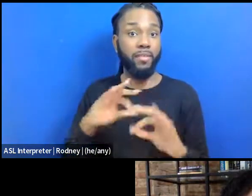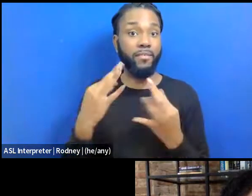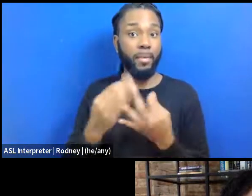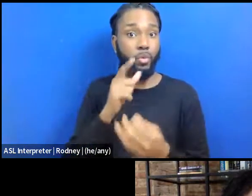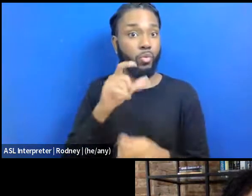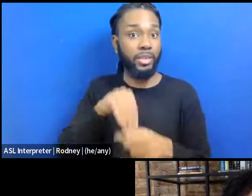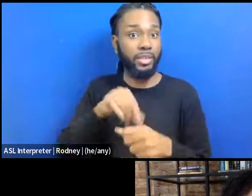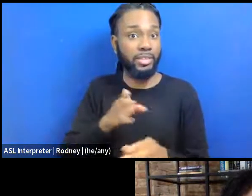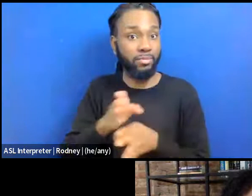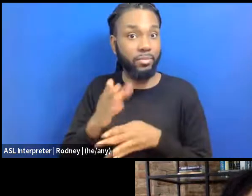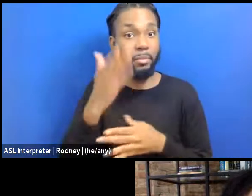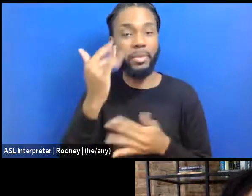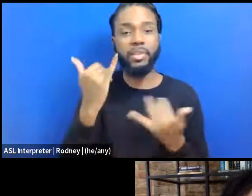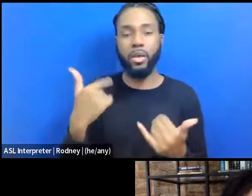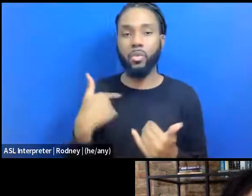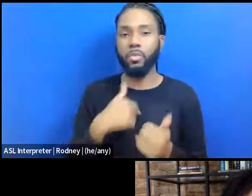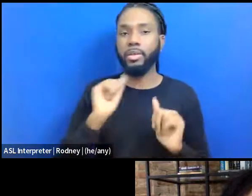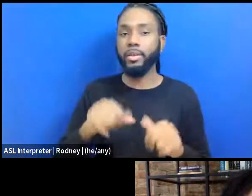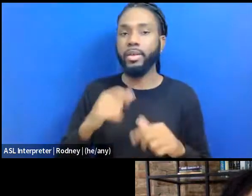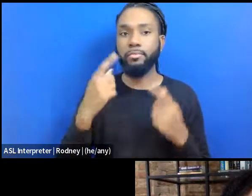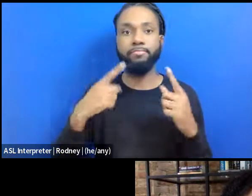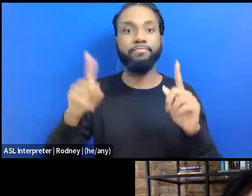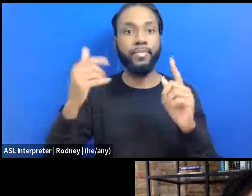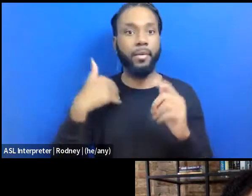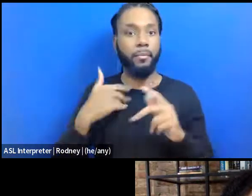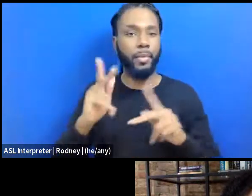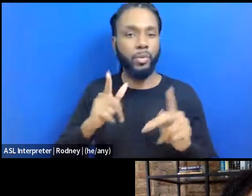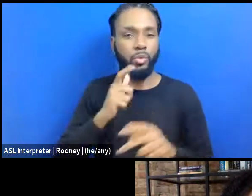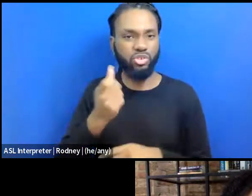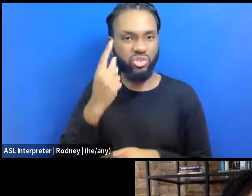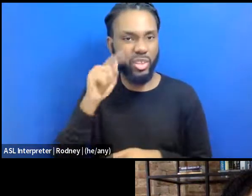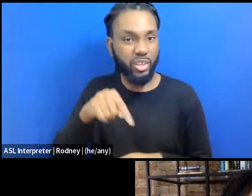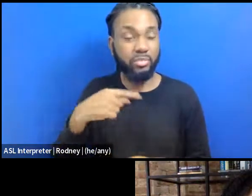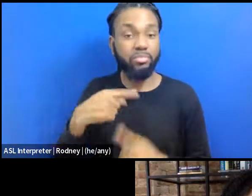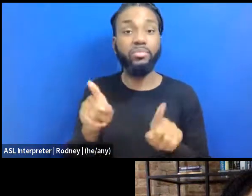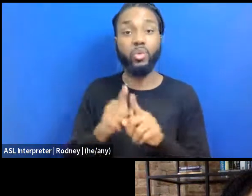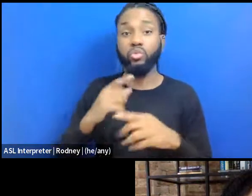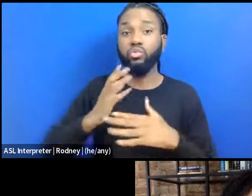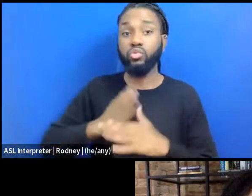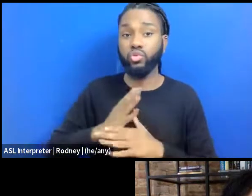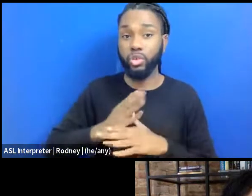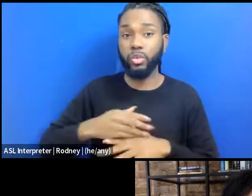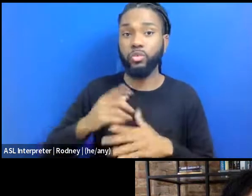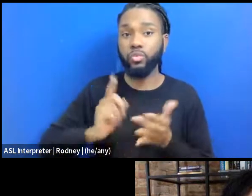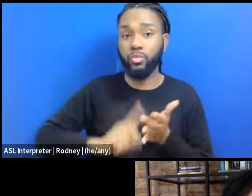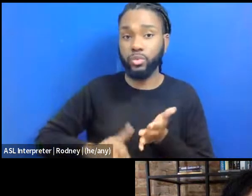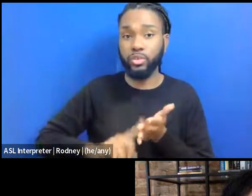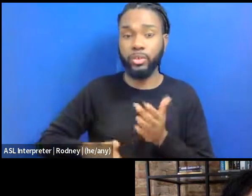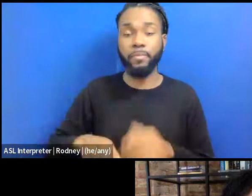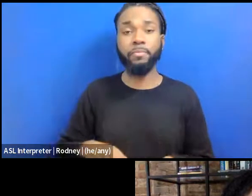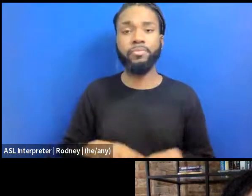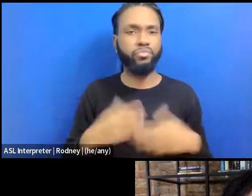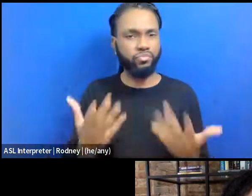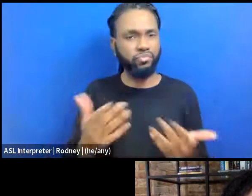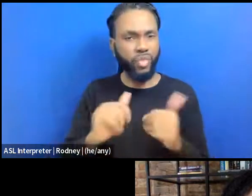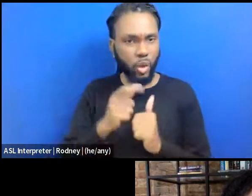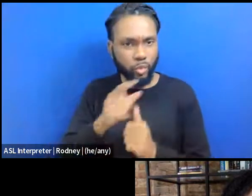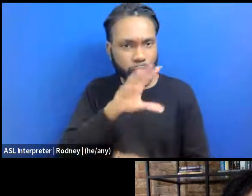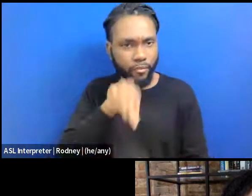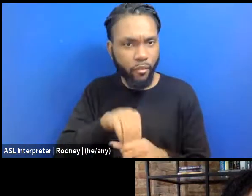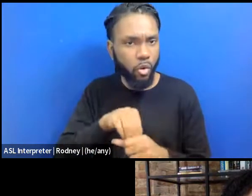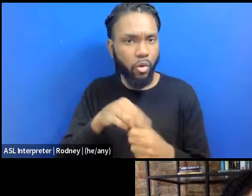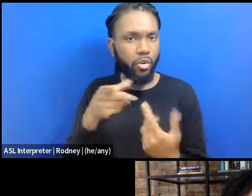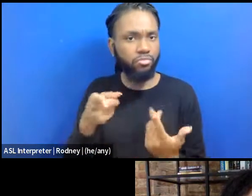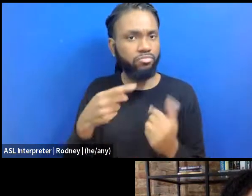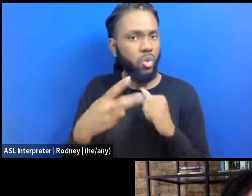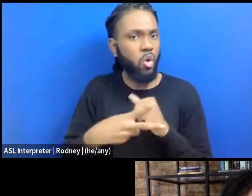now we get to have people that understand us also share the research. So how did you get involved in